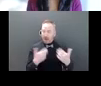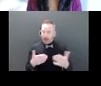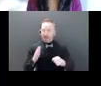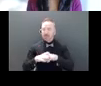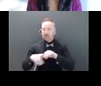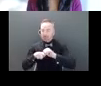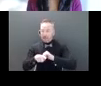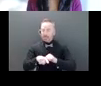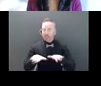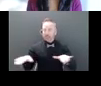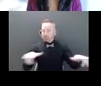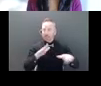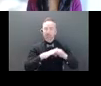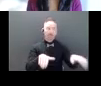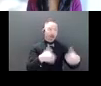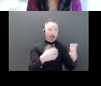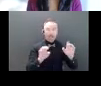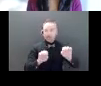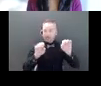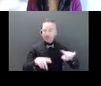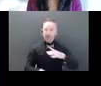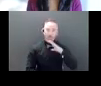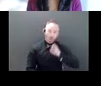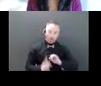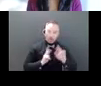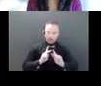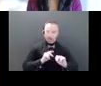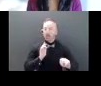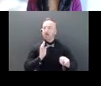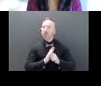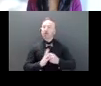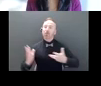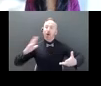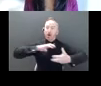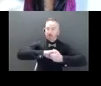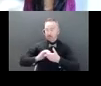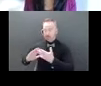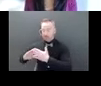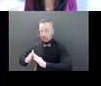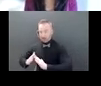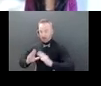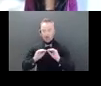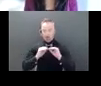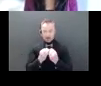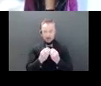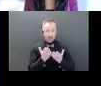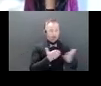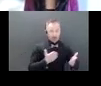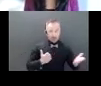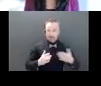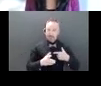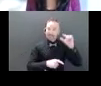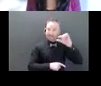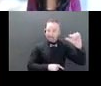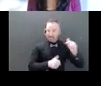education to older adults, facilitating partnerships between community, organizations and services, government and